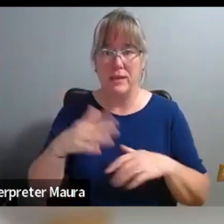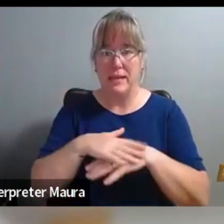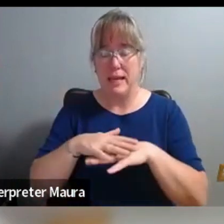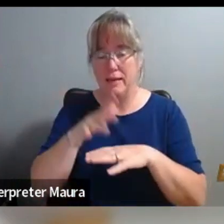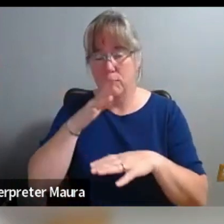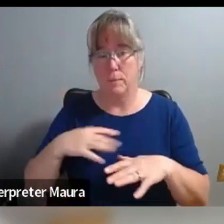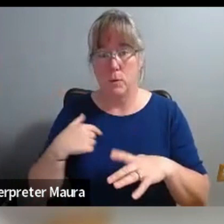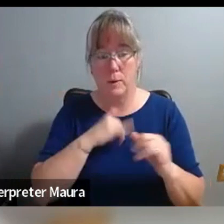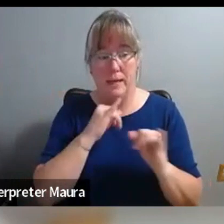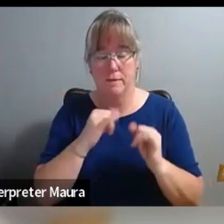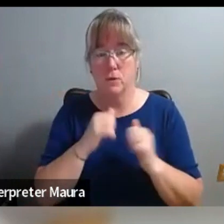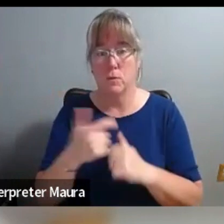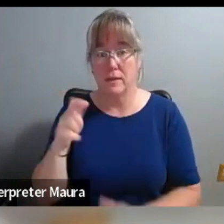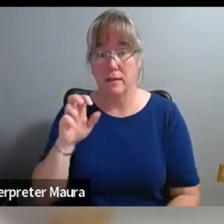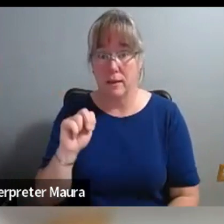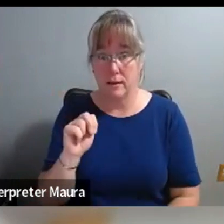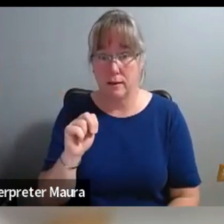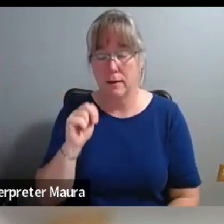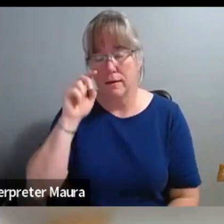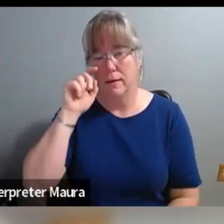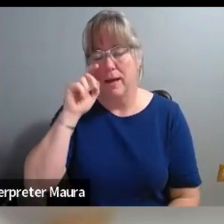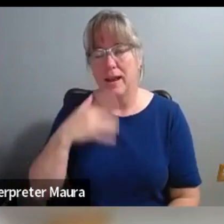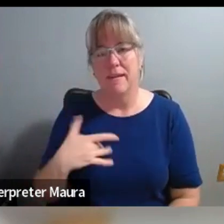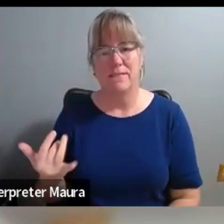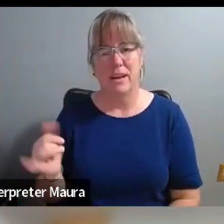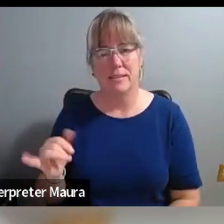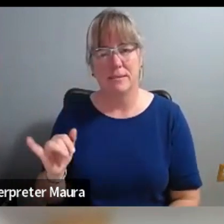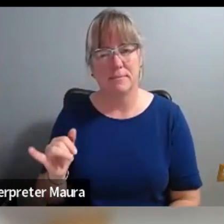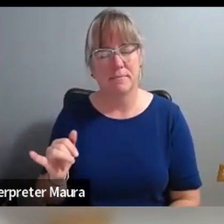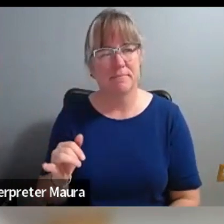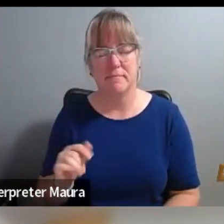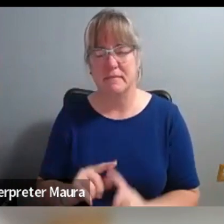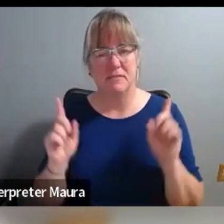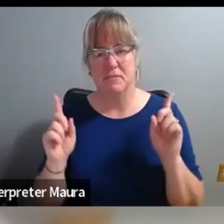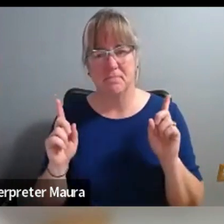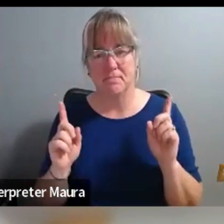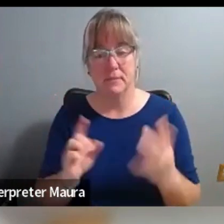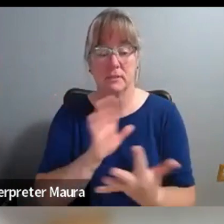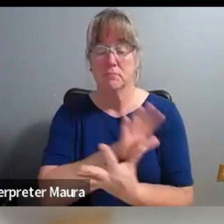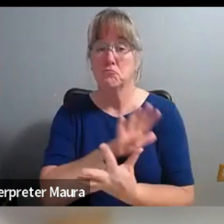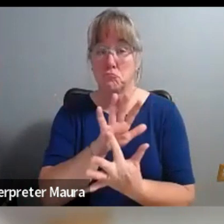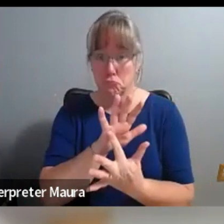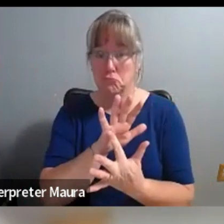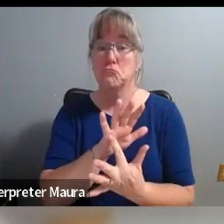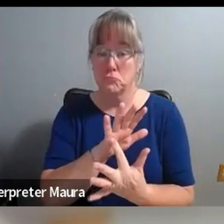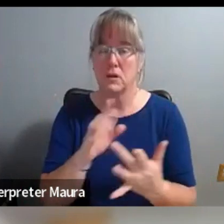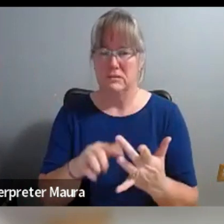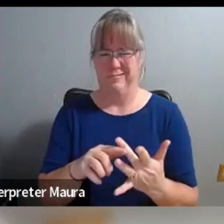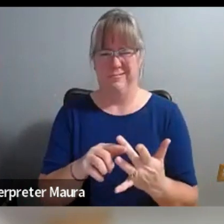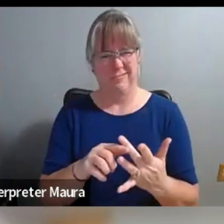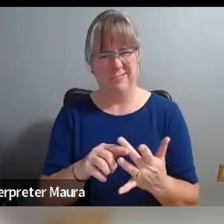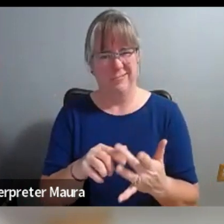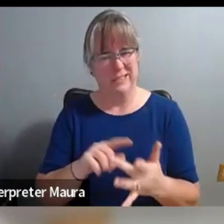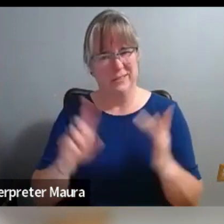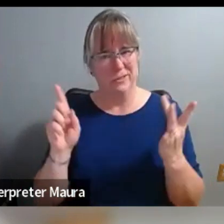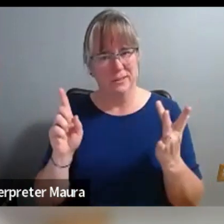interviewed and Glenn, and it felt very different than the first two episodes that we had already constructed